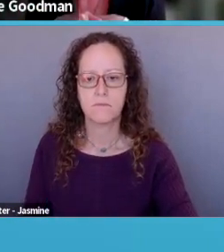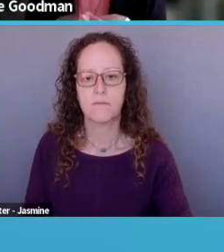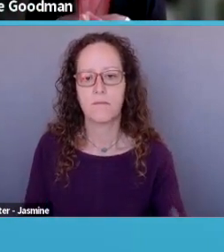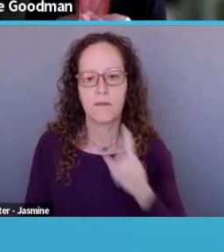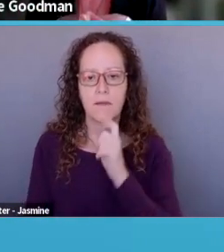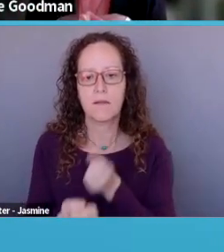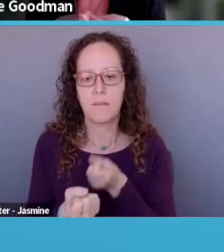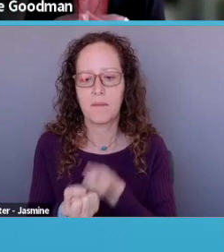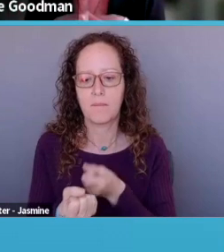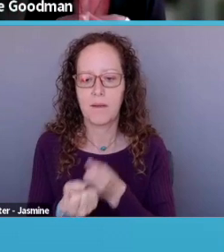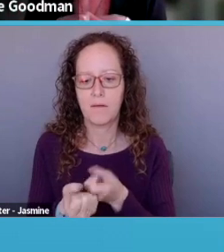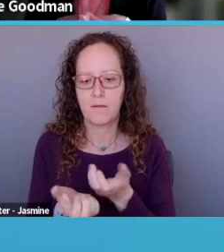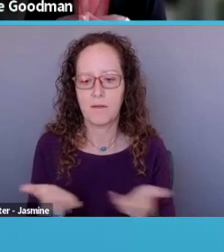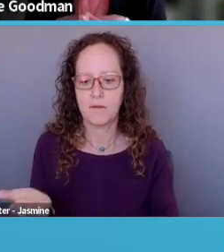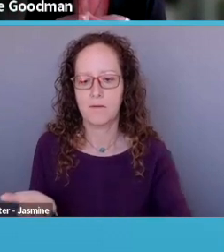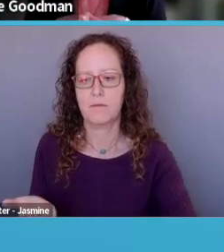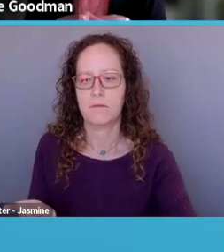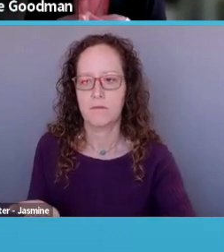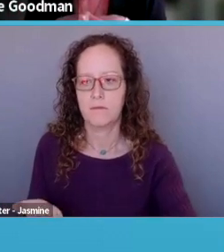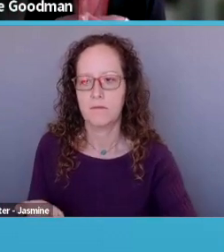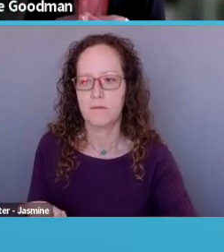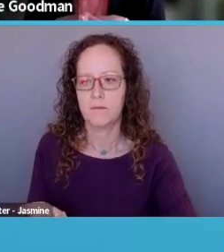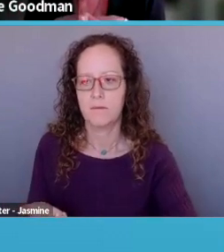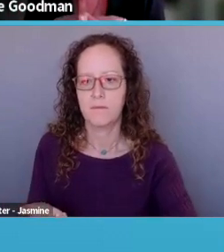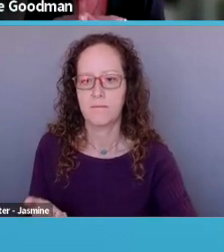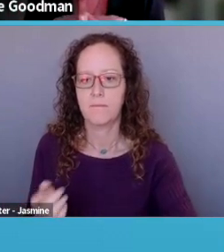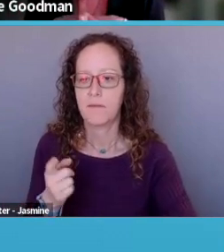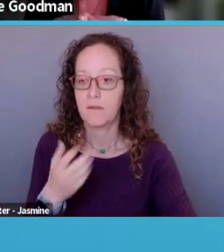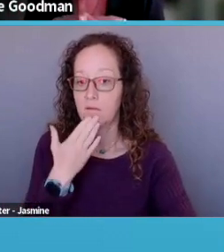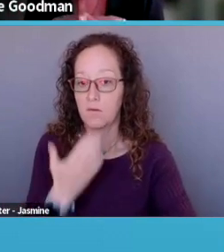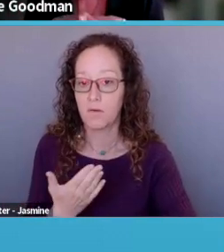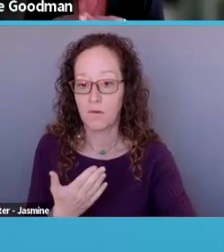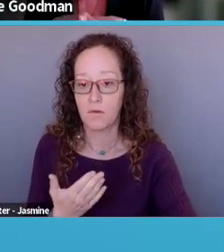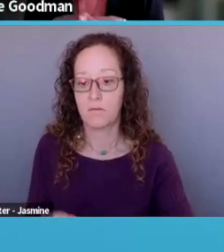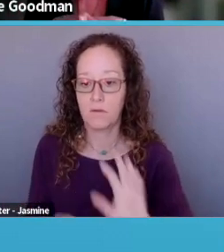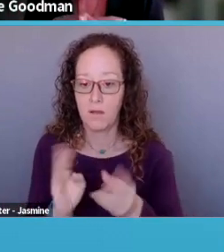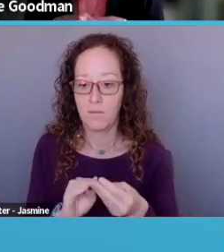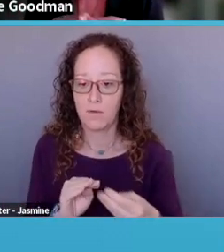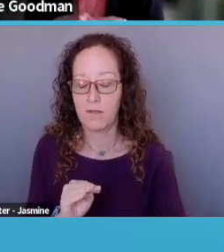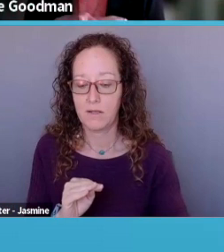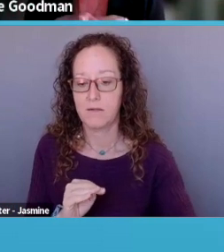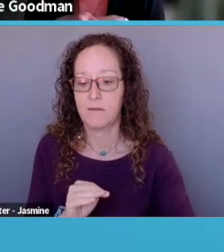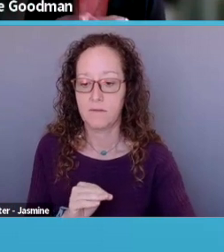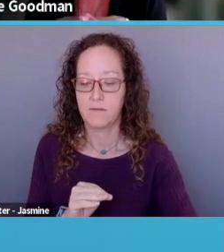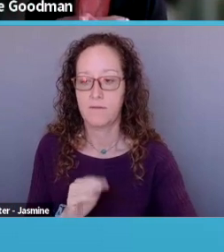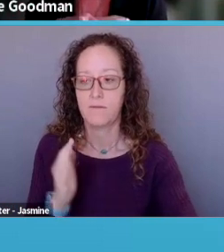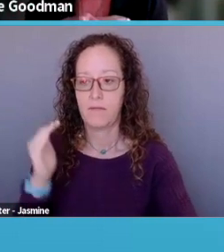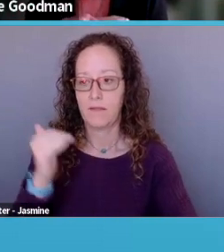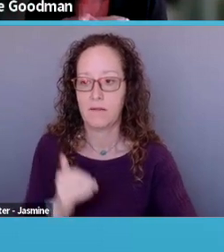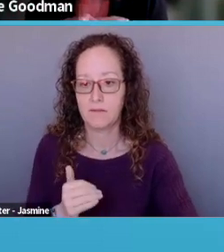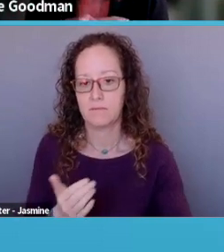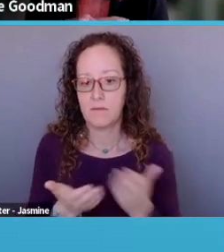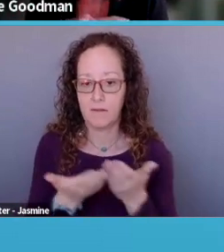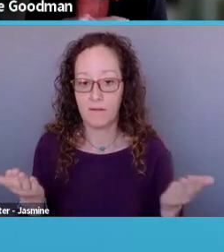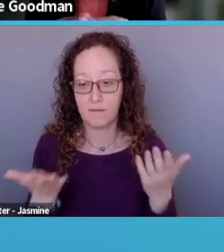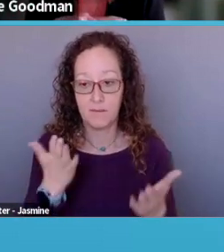materials. This is a good comprehensive list of things that they might ask for. Of course, they